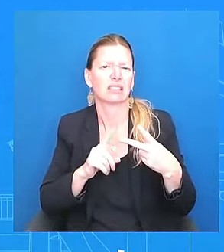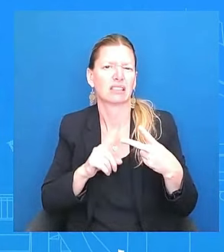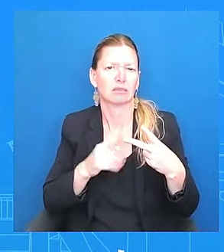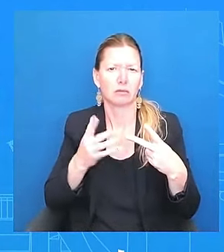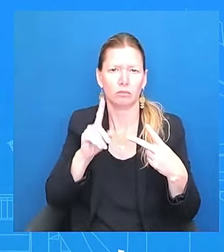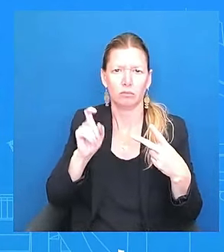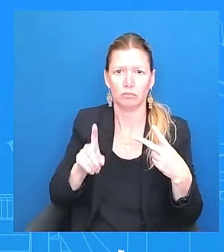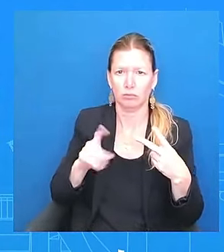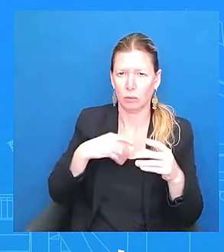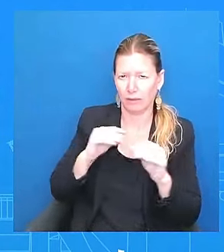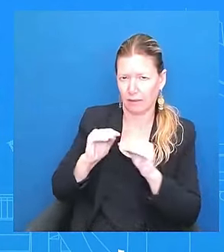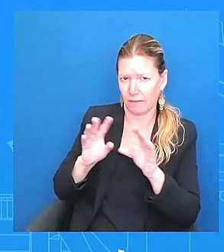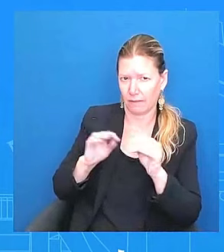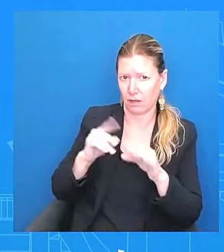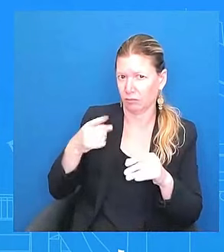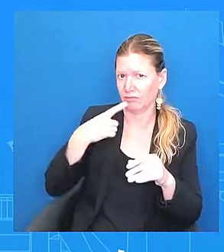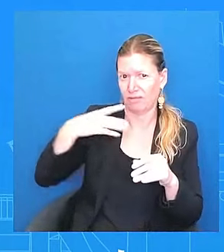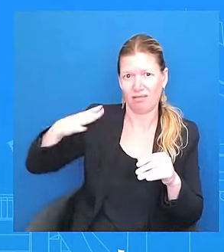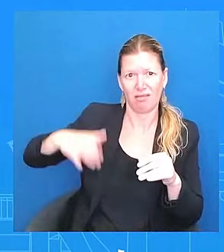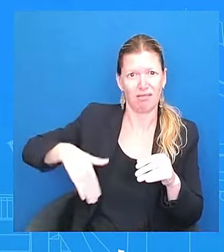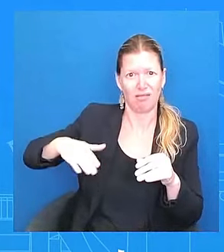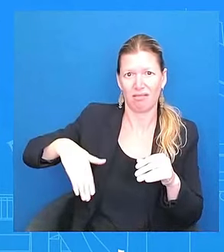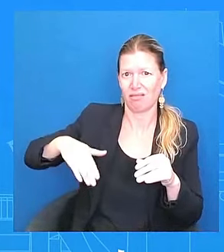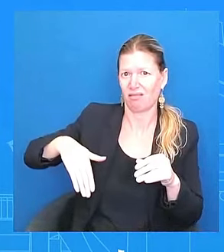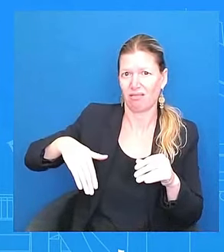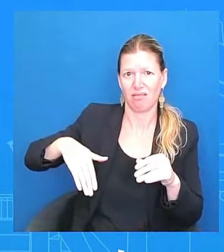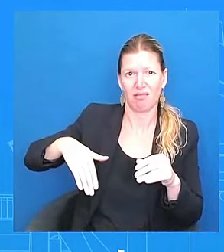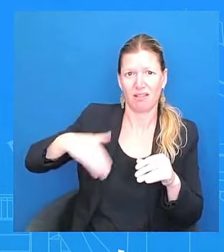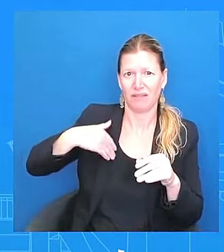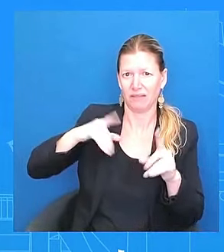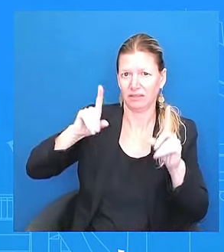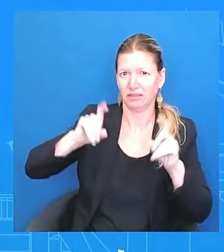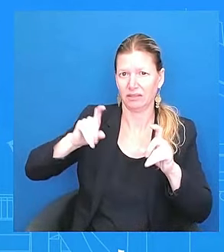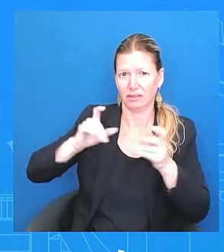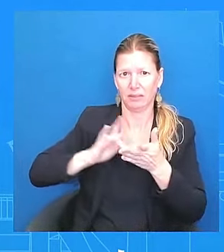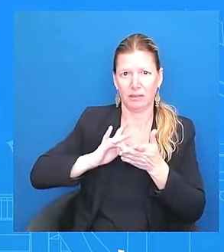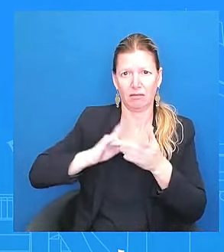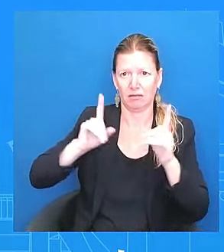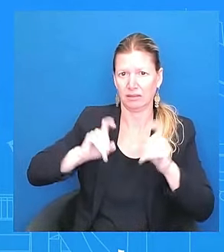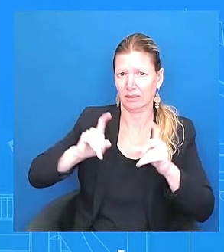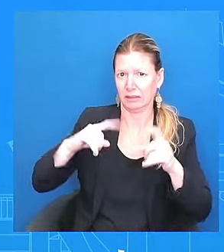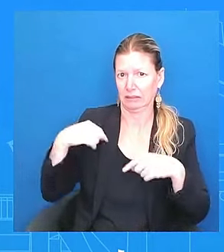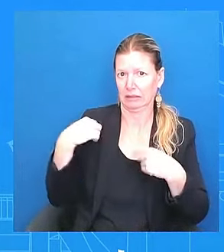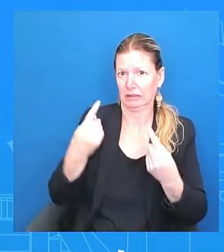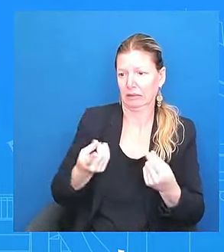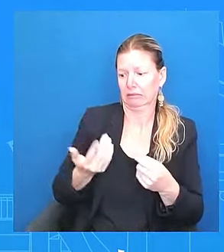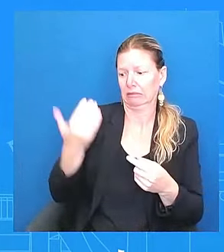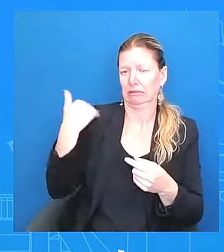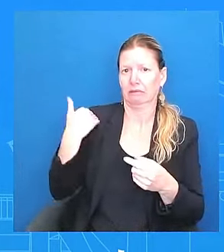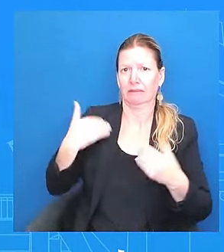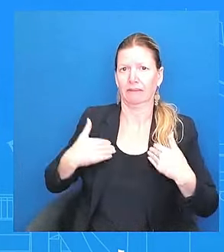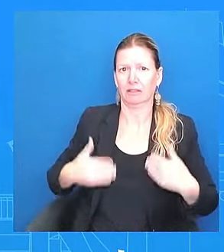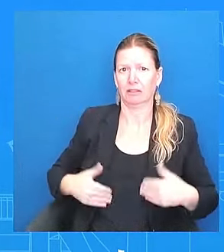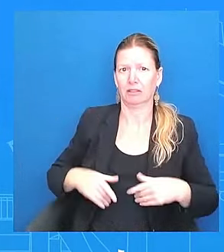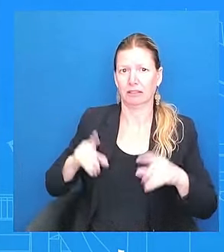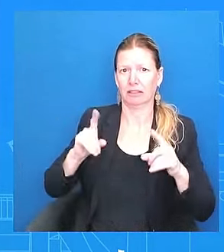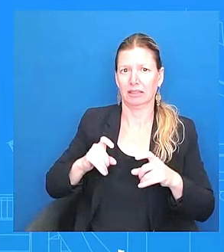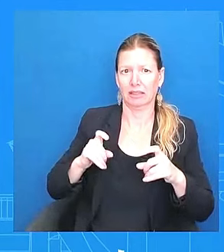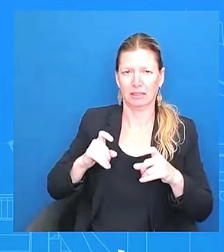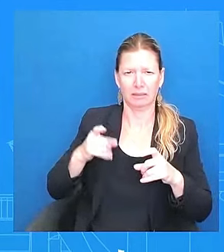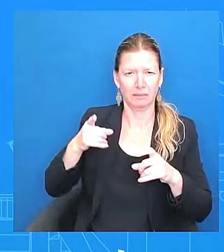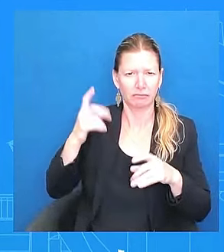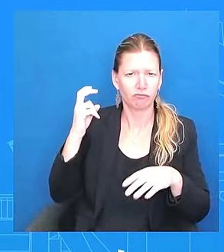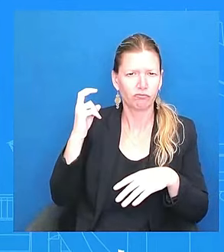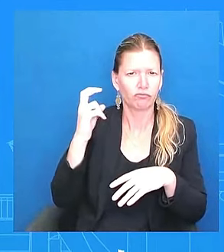to the debate. The doctor was with him. He had a cold. He's 81. Does he not get checked out by the doctor? can tell you he did not have,